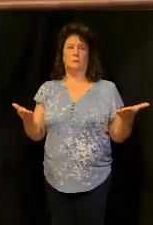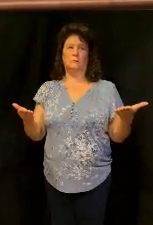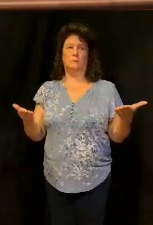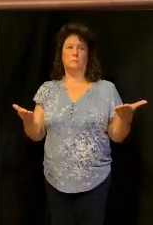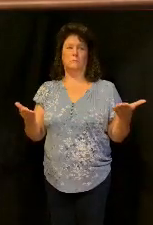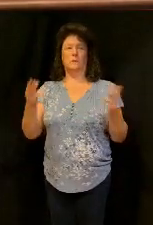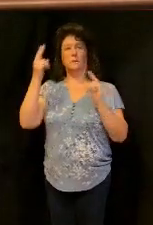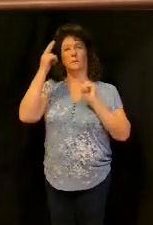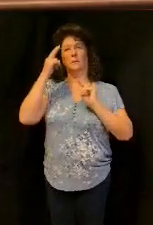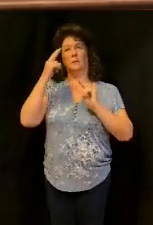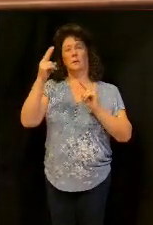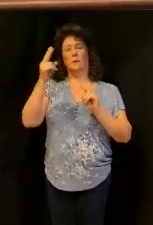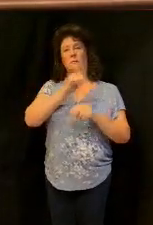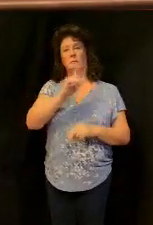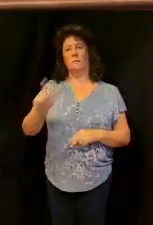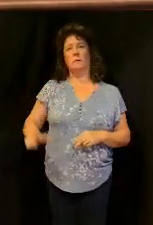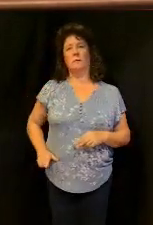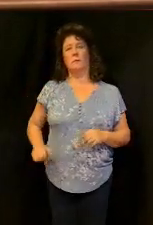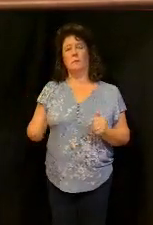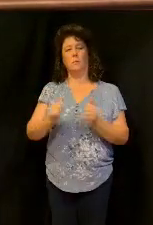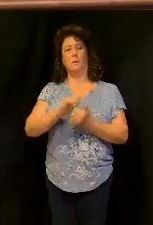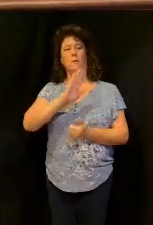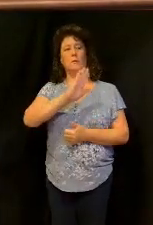Honor the Lord with your possessions.